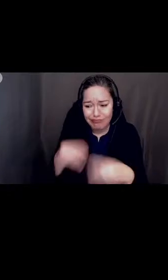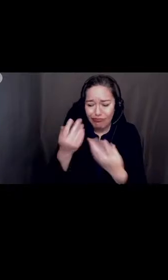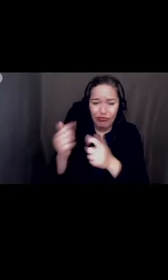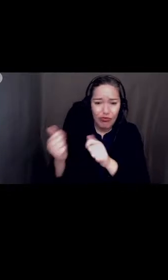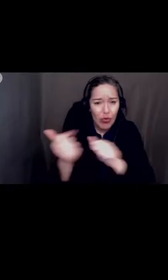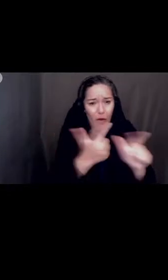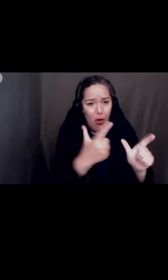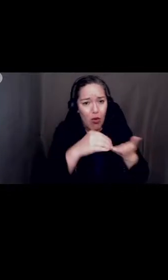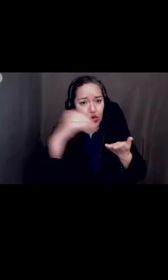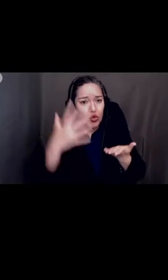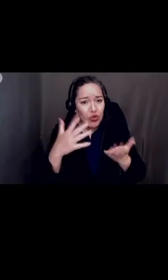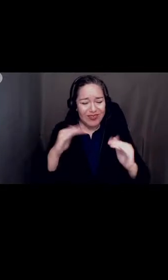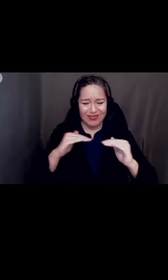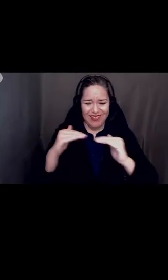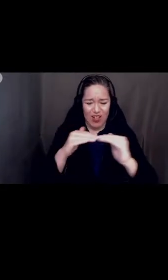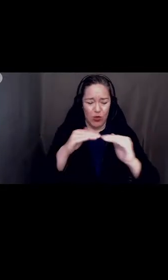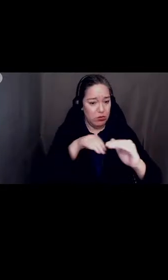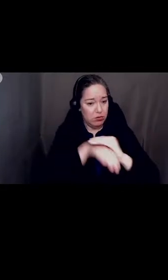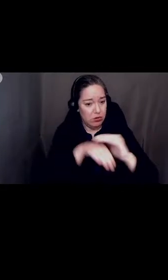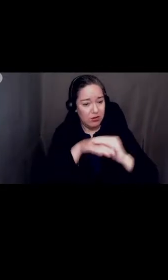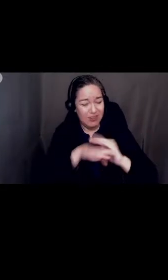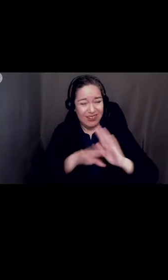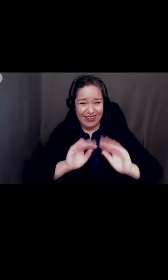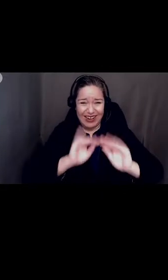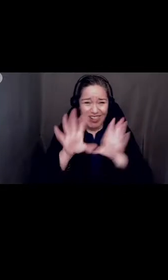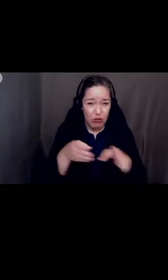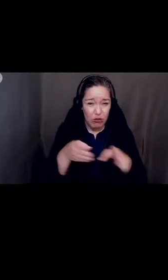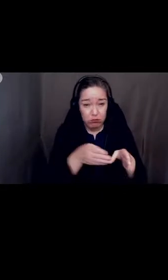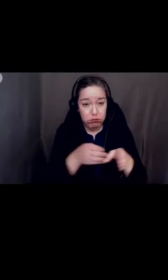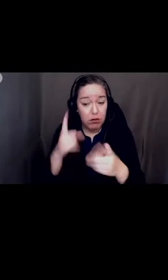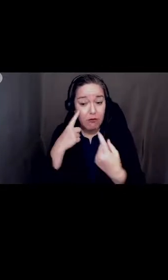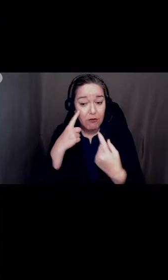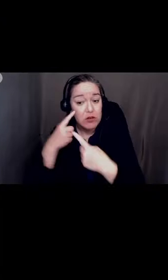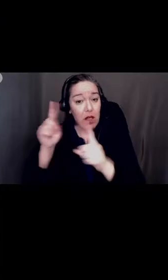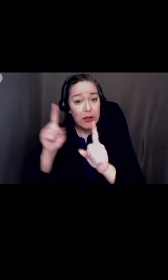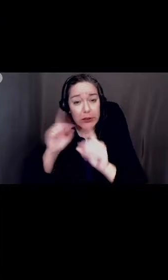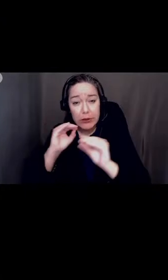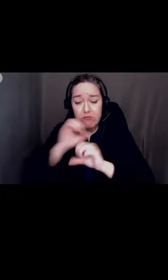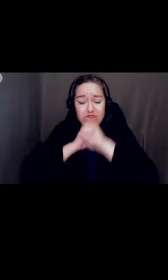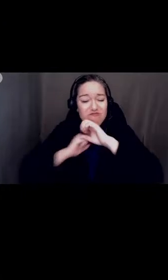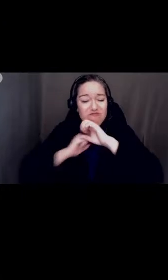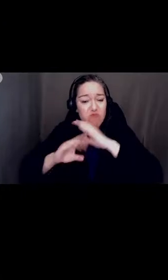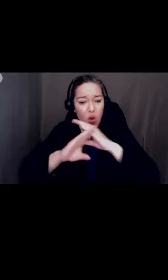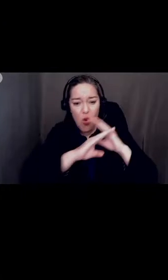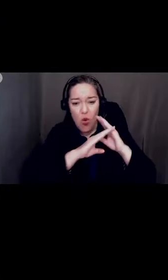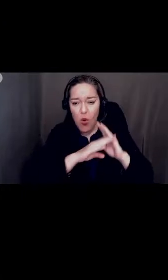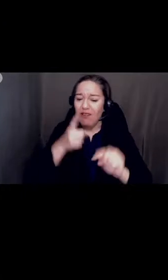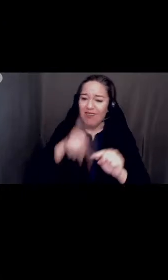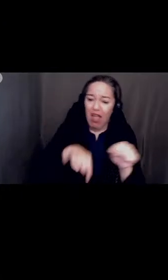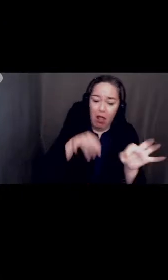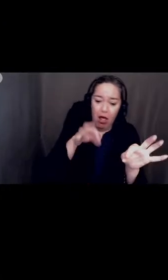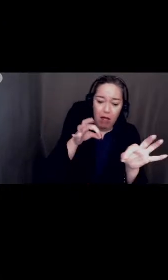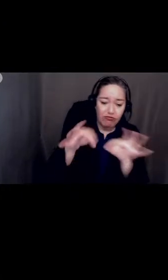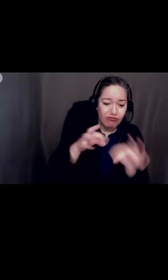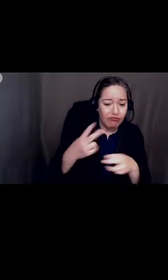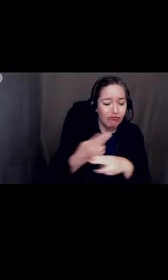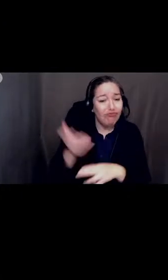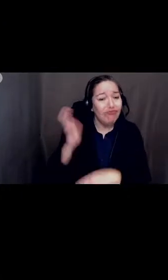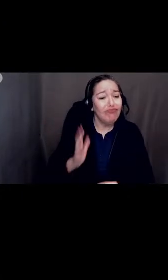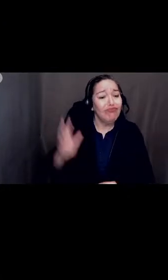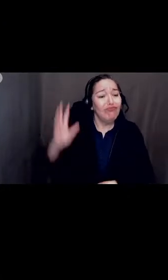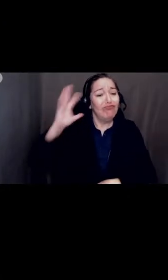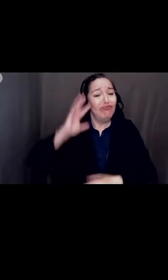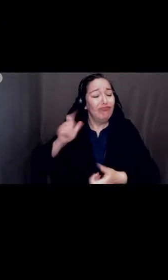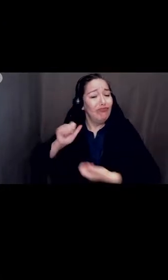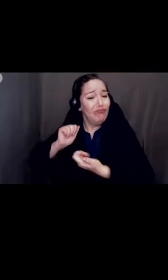pathways to success without roadblocks, we cannot continue to define ourselves by past initiatives, as I said before, or again,